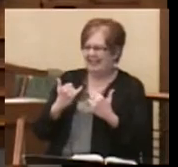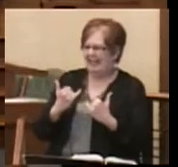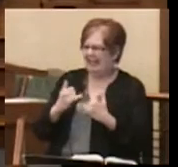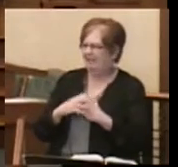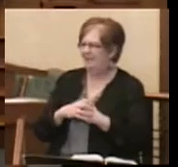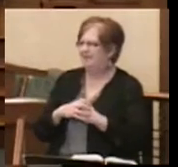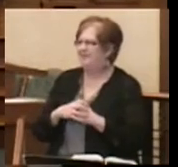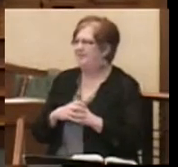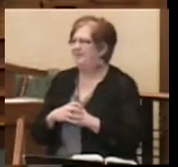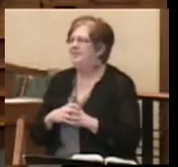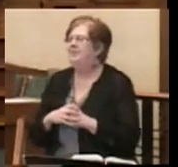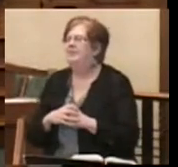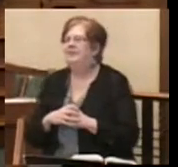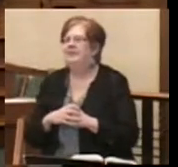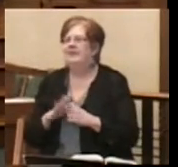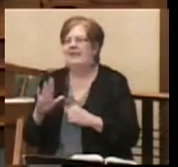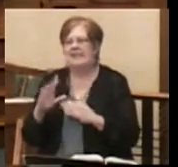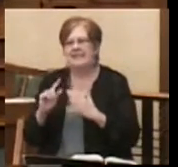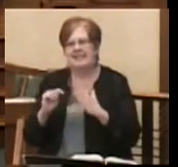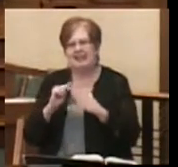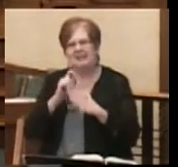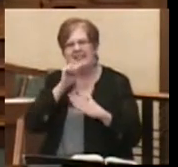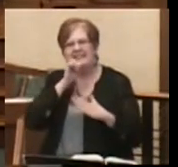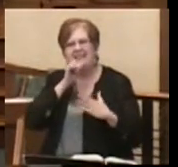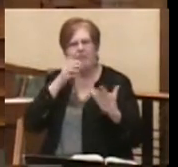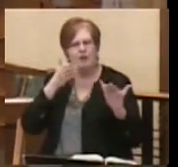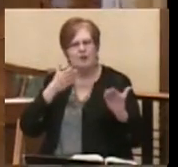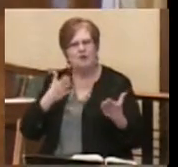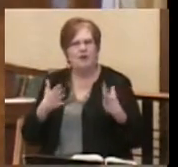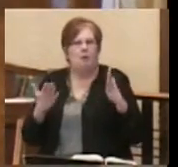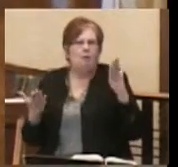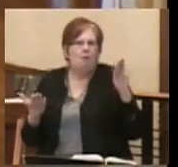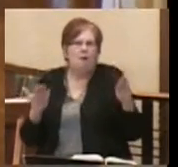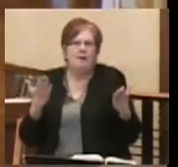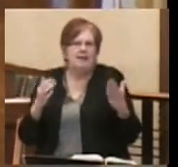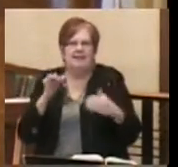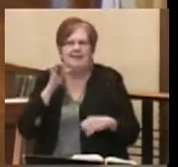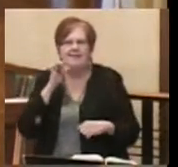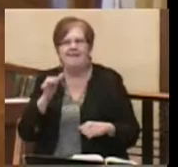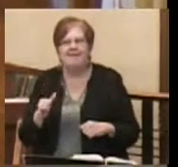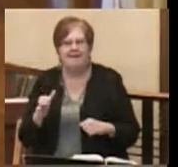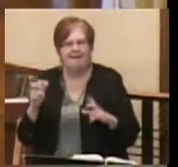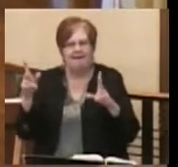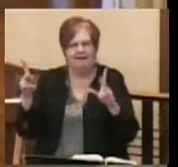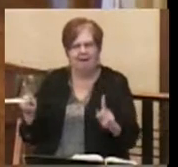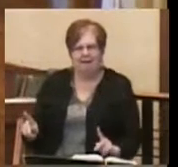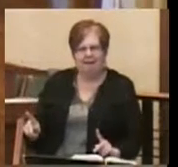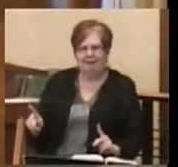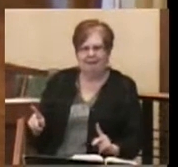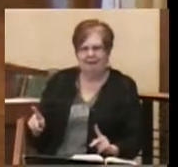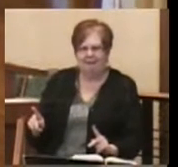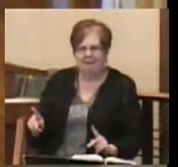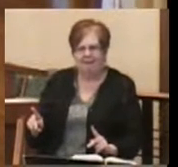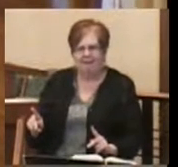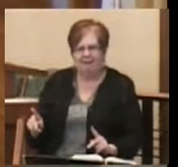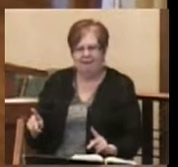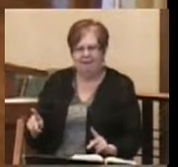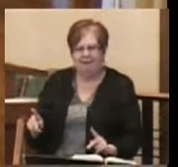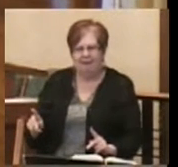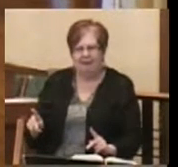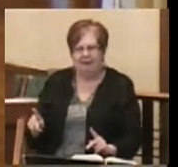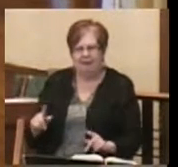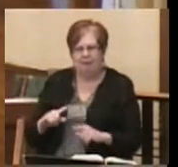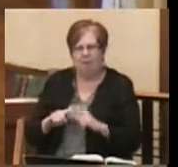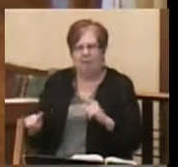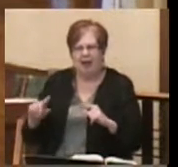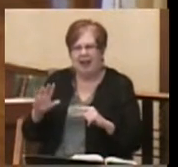In Isaiah's time, the suffering servant is probably not a person, but a